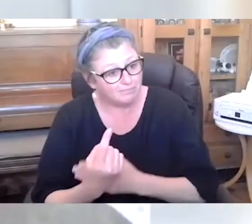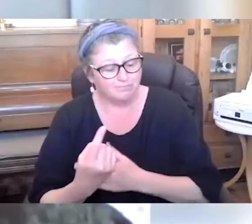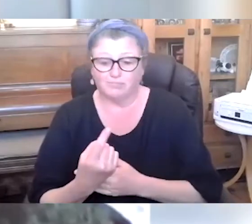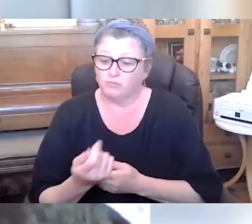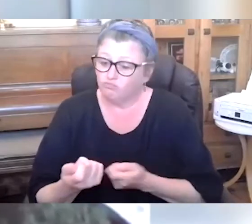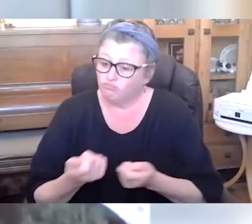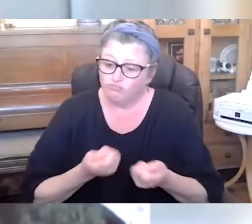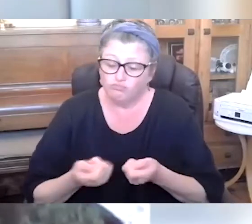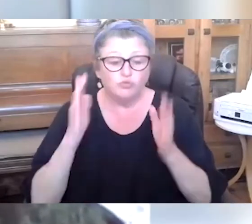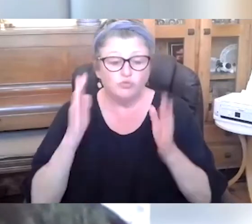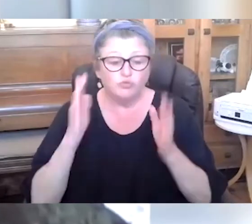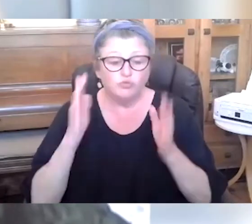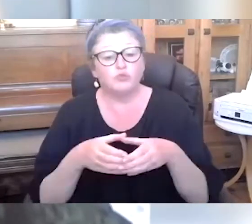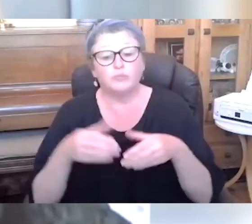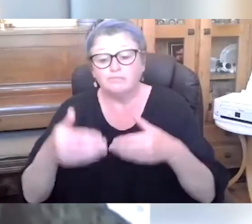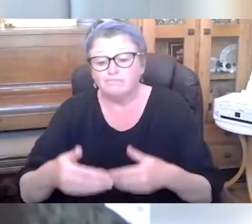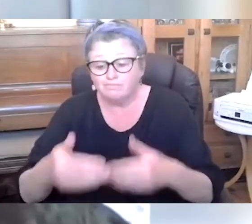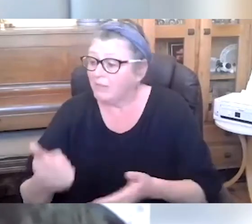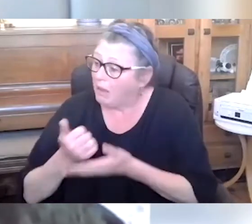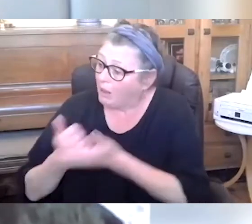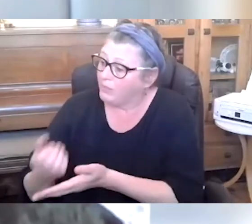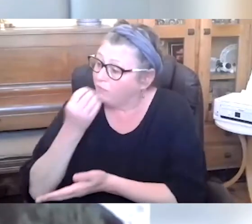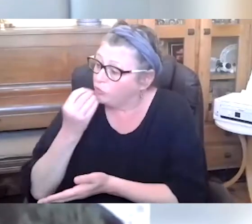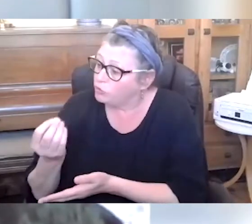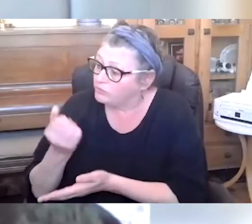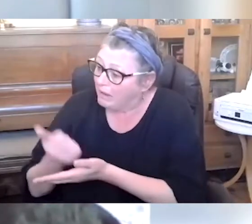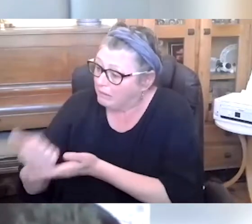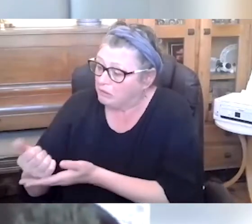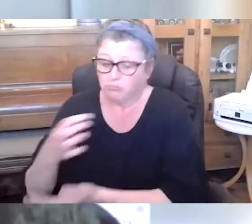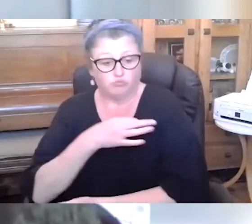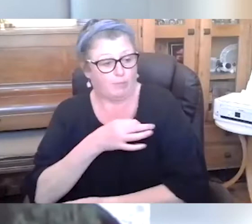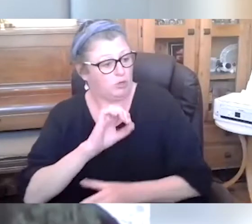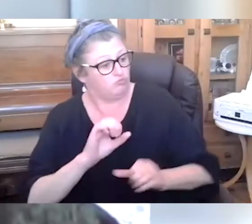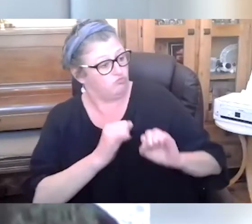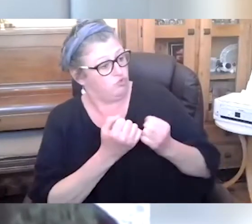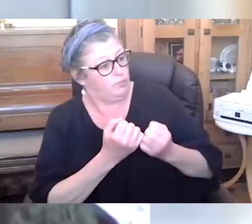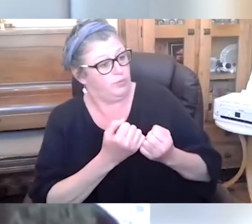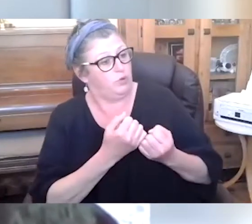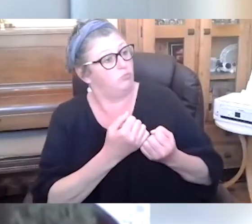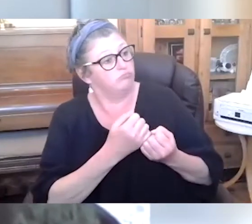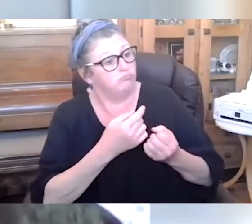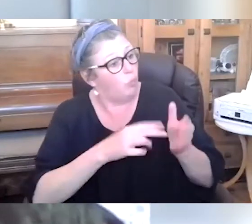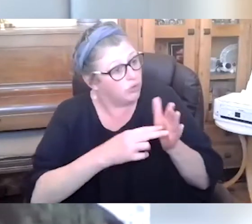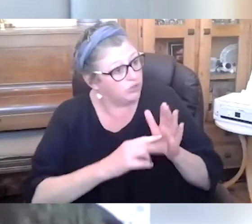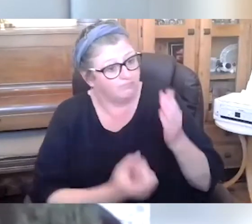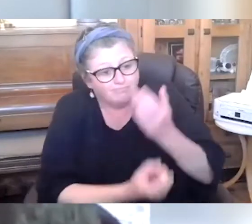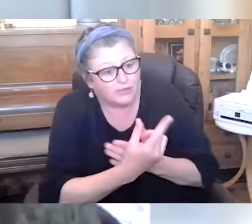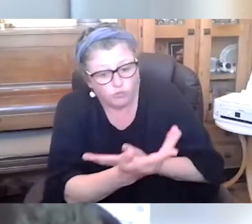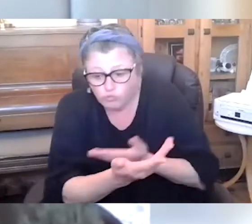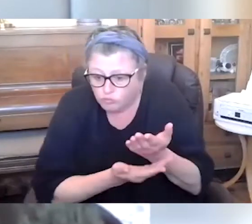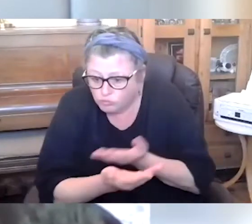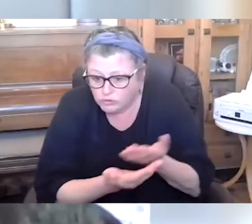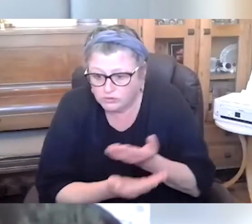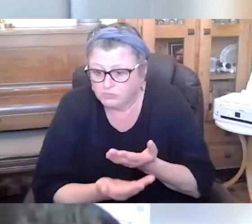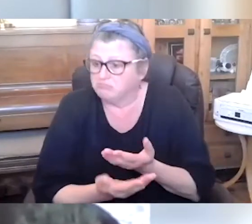a youth group session, helping out at a food bank, representing their group or organisation at an event or consultation on